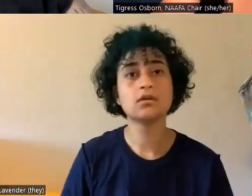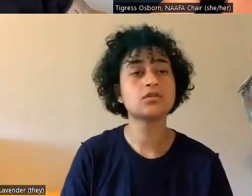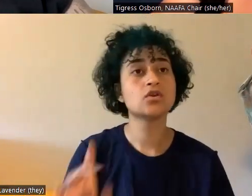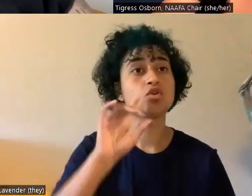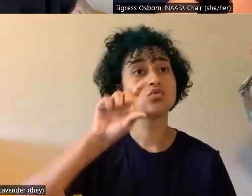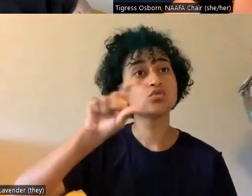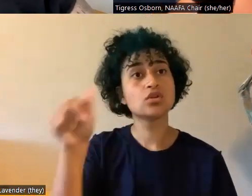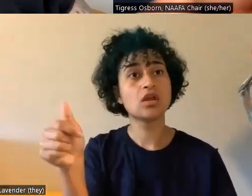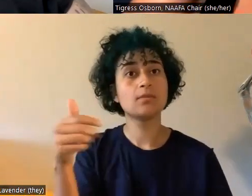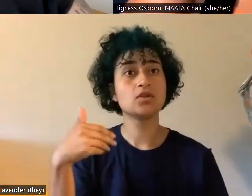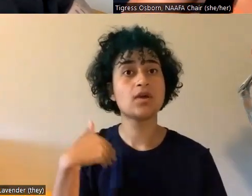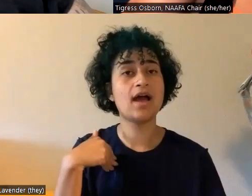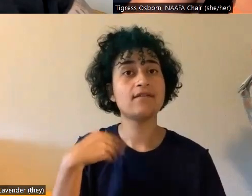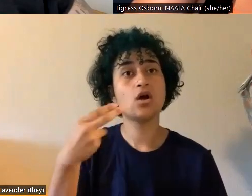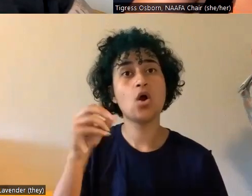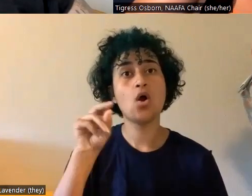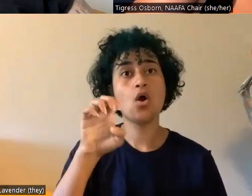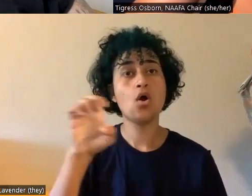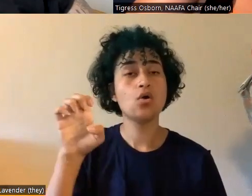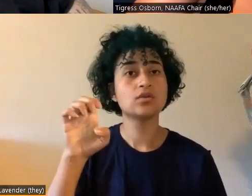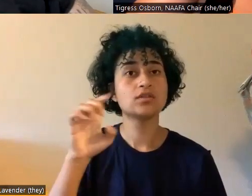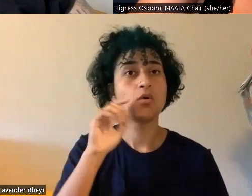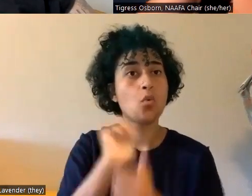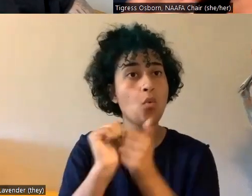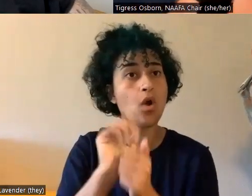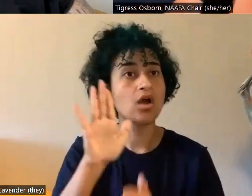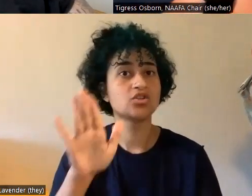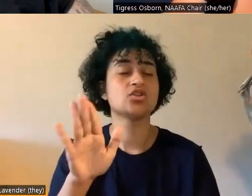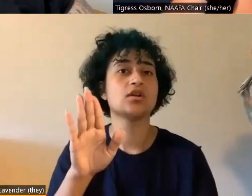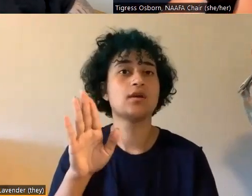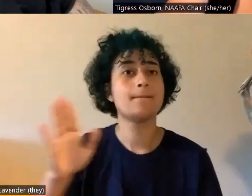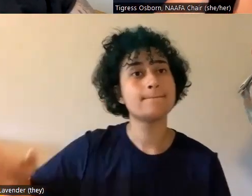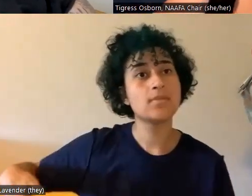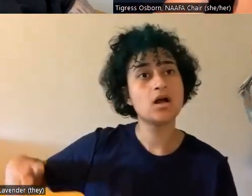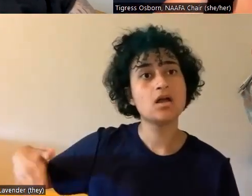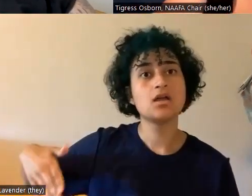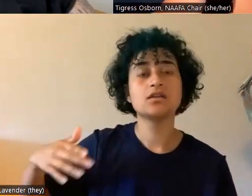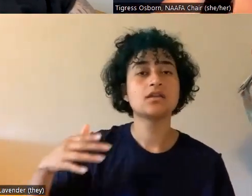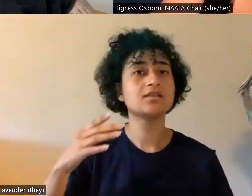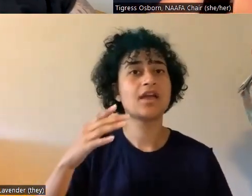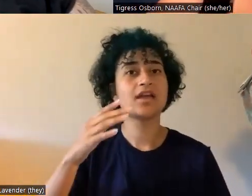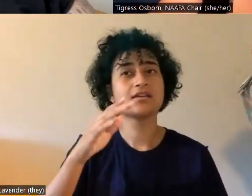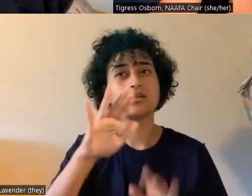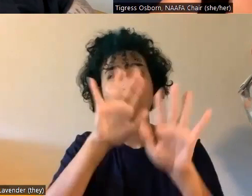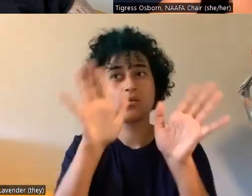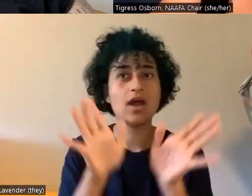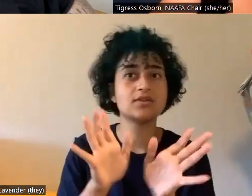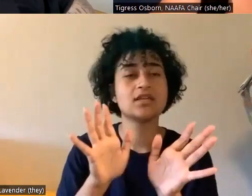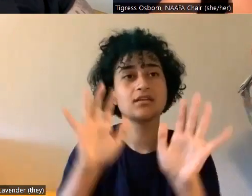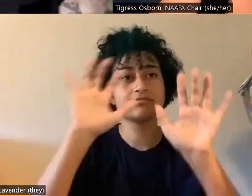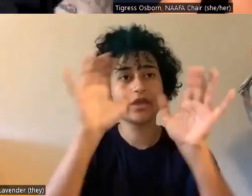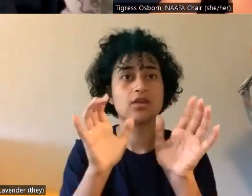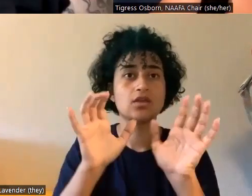will wash your, um, butt and surrounding areas. And then